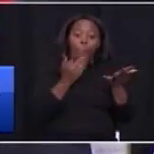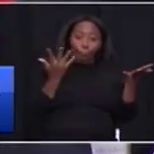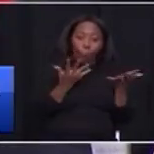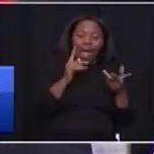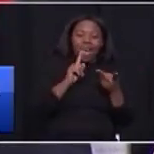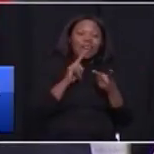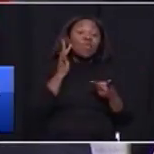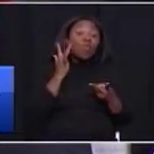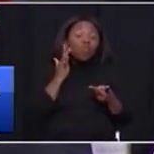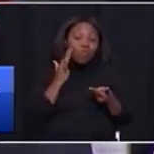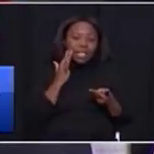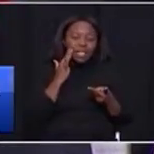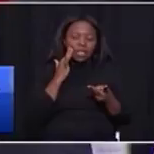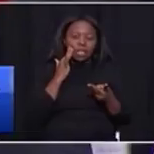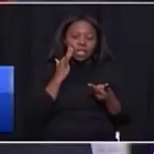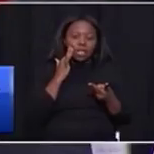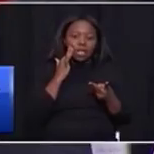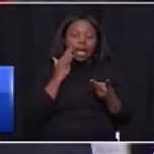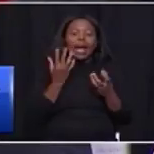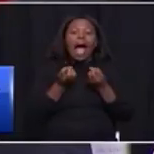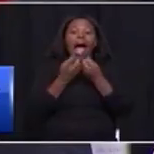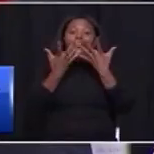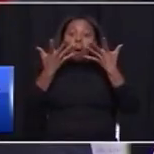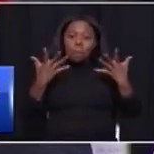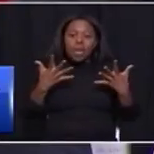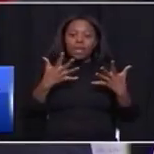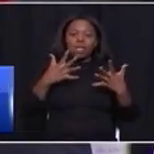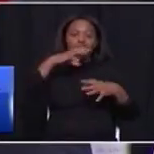are we going to allocate how many stands?